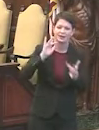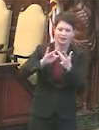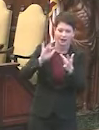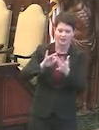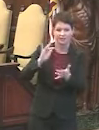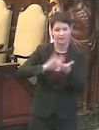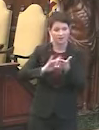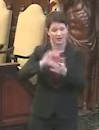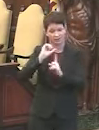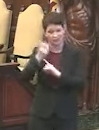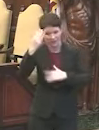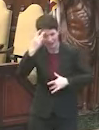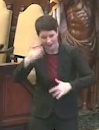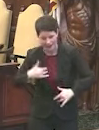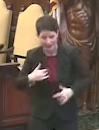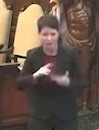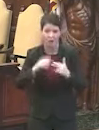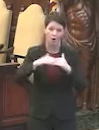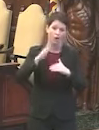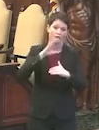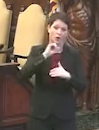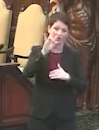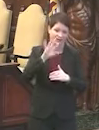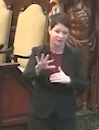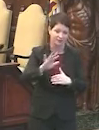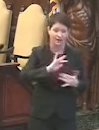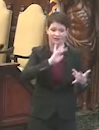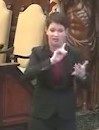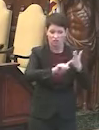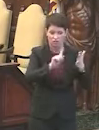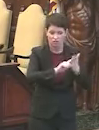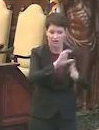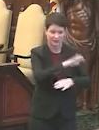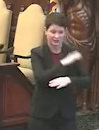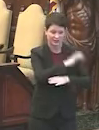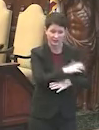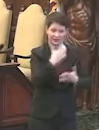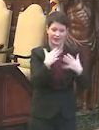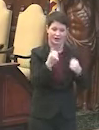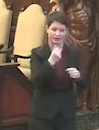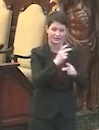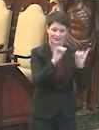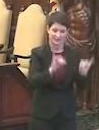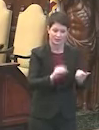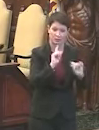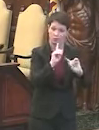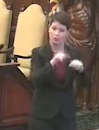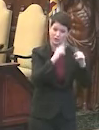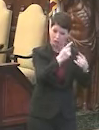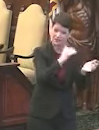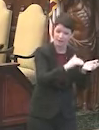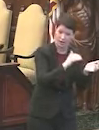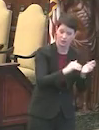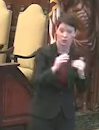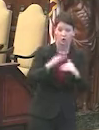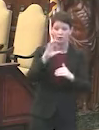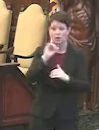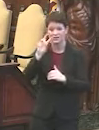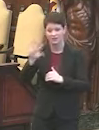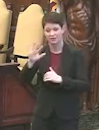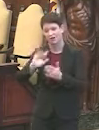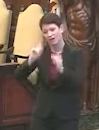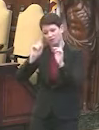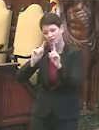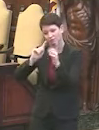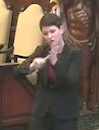have a medical condition or you're over the age of 75, check with your clinic or the health system where you get your care. Or if you're over the age of 75, you can check our